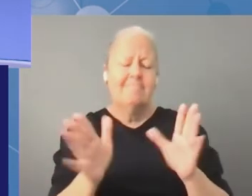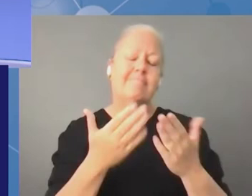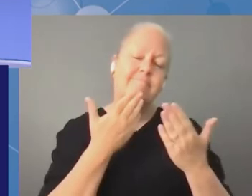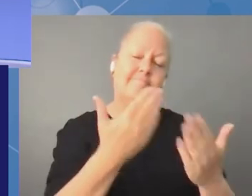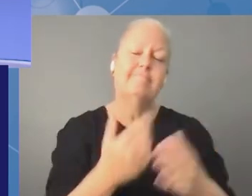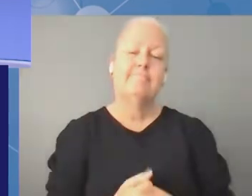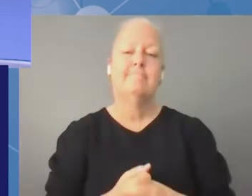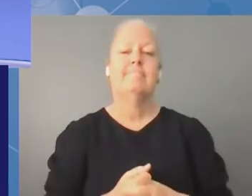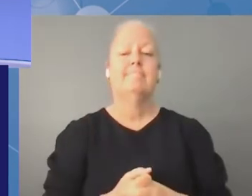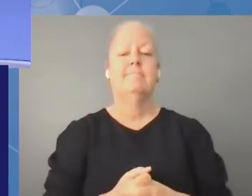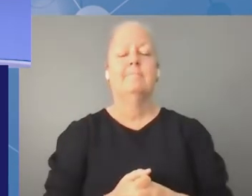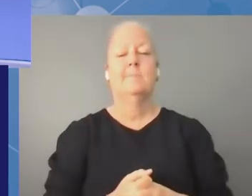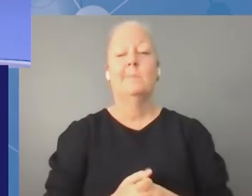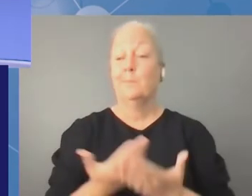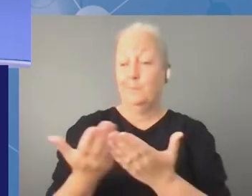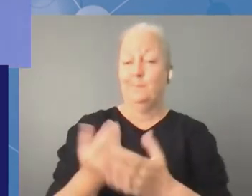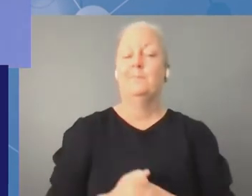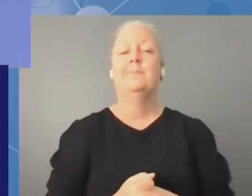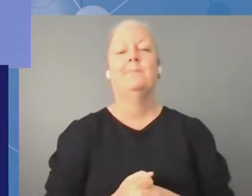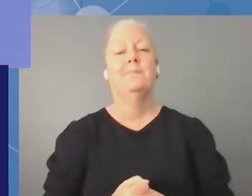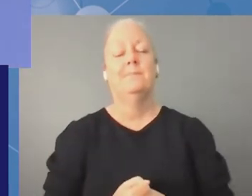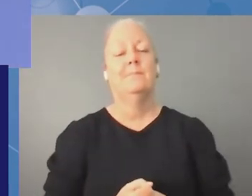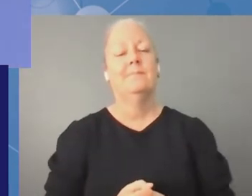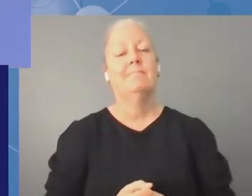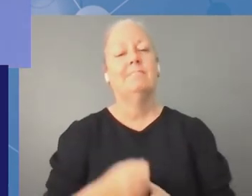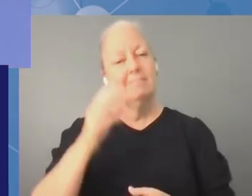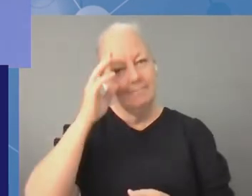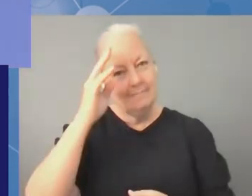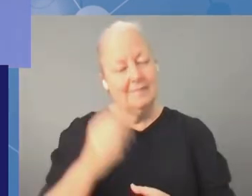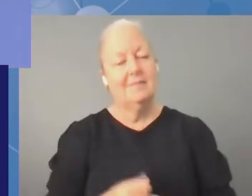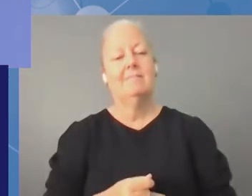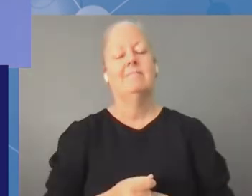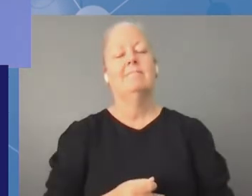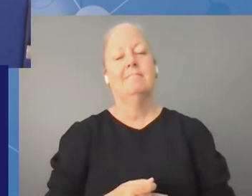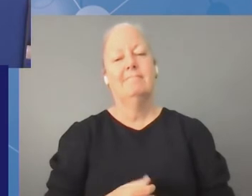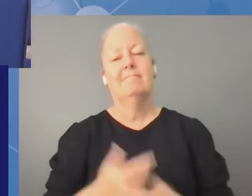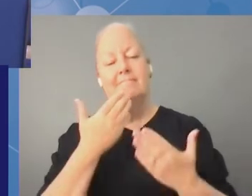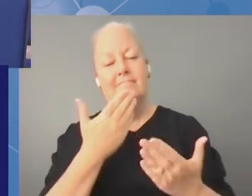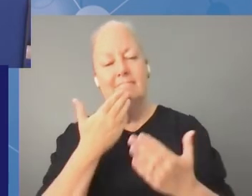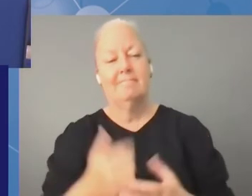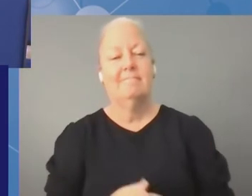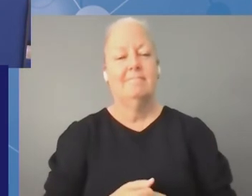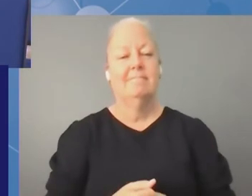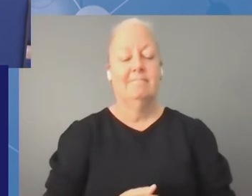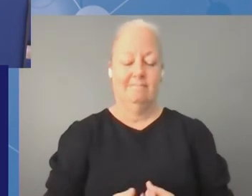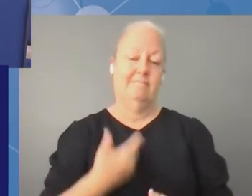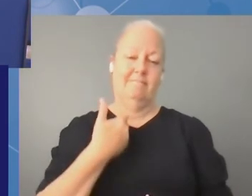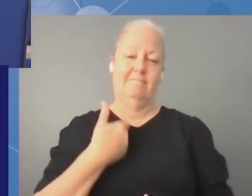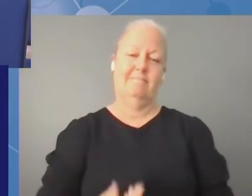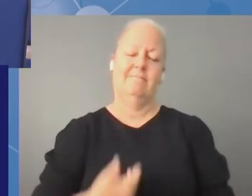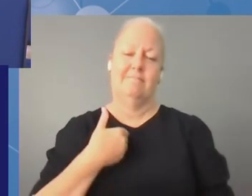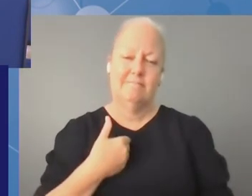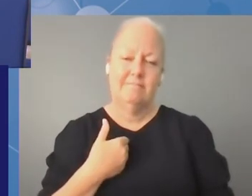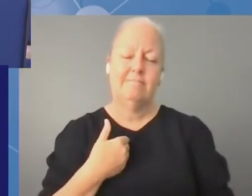hi everyone thank you shangatai my name is Josef i am the focal point of youth